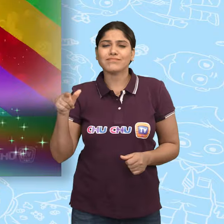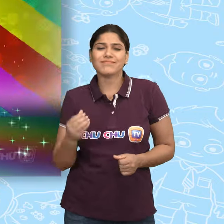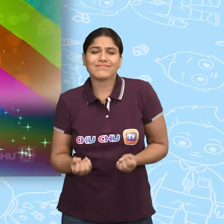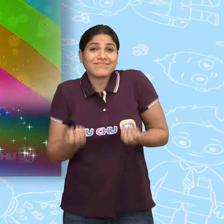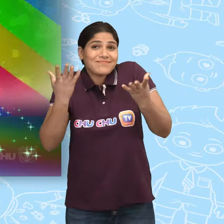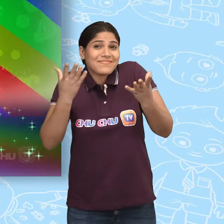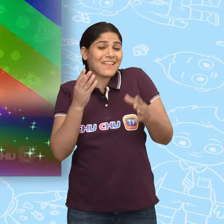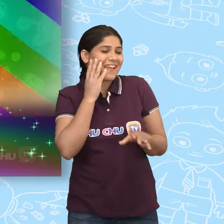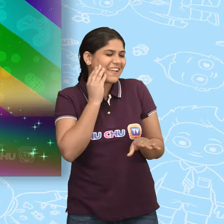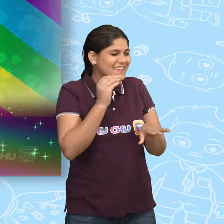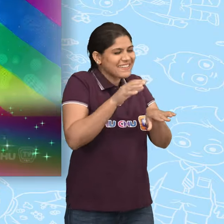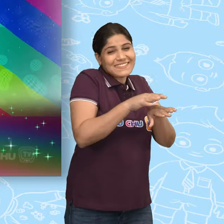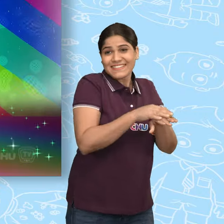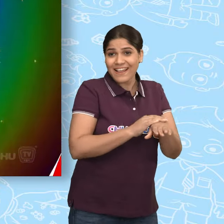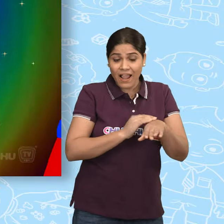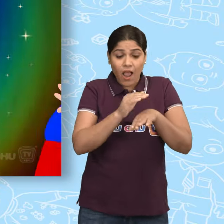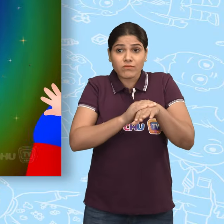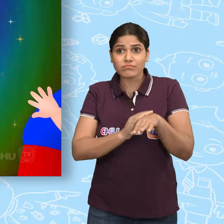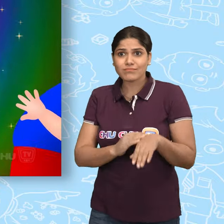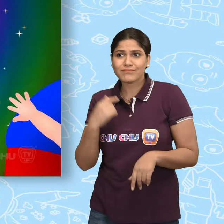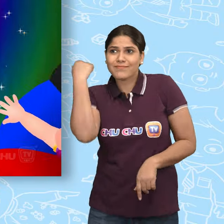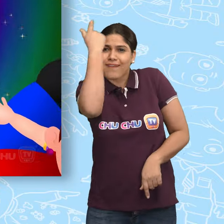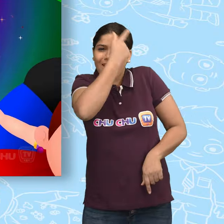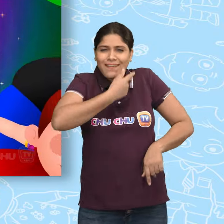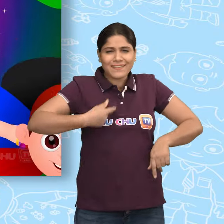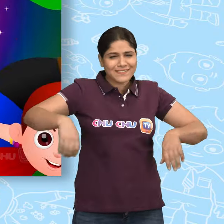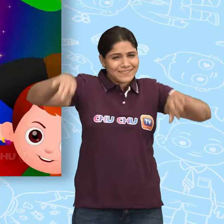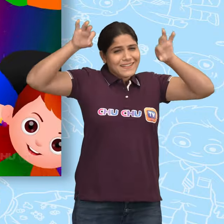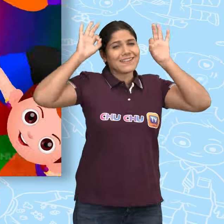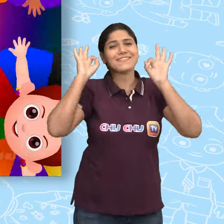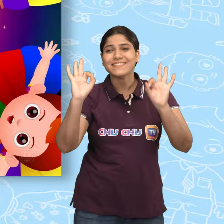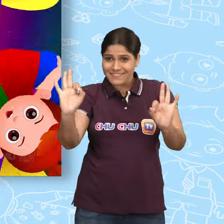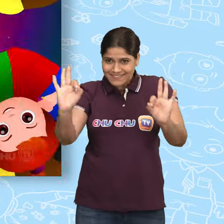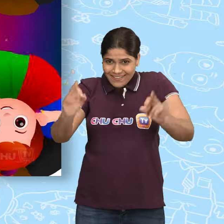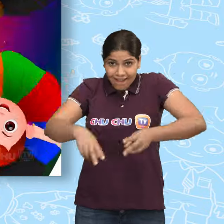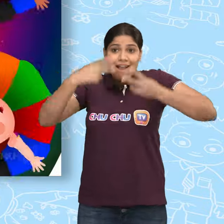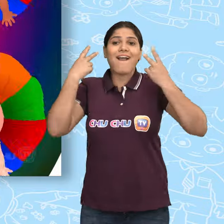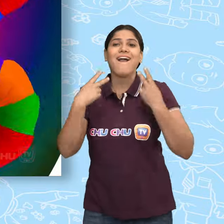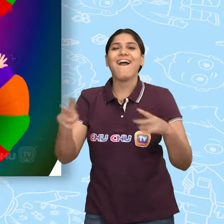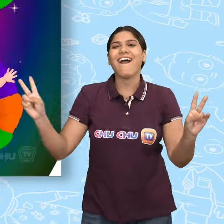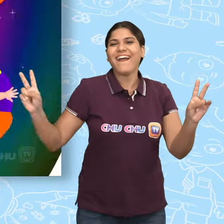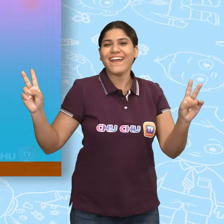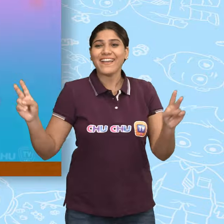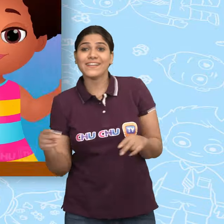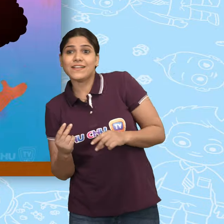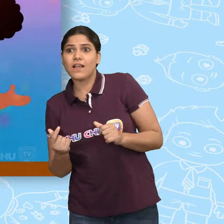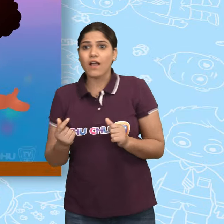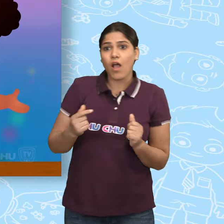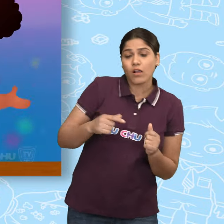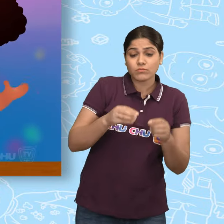hai, kitnay piyare, lagtay kitnay sundar o nyaare